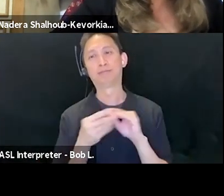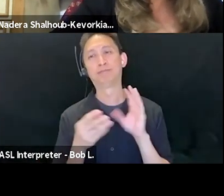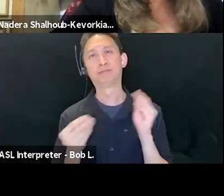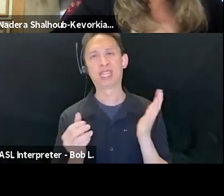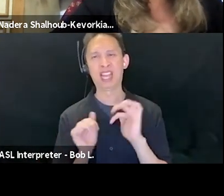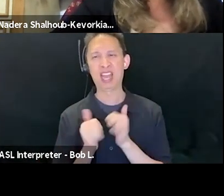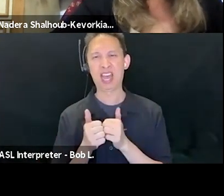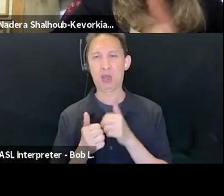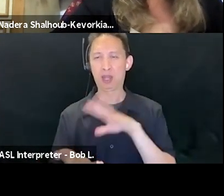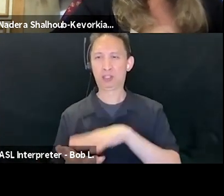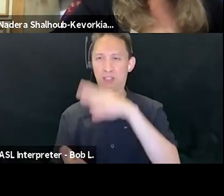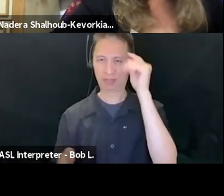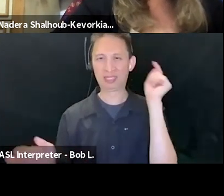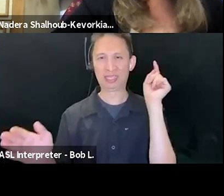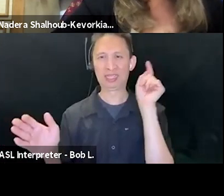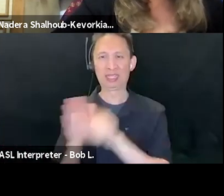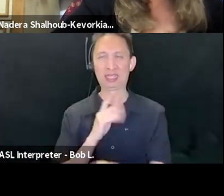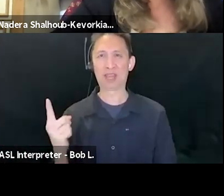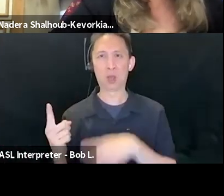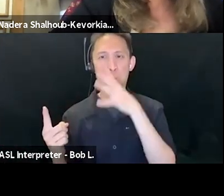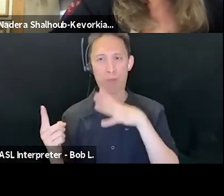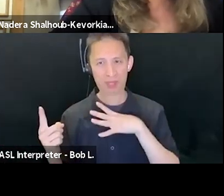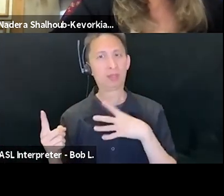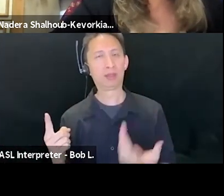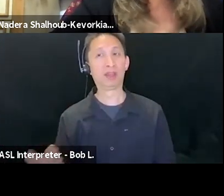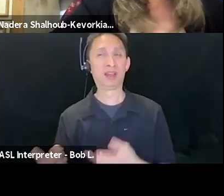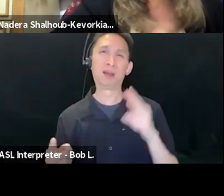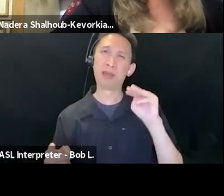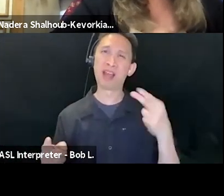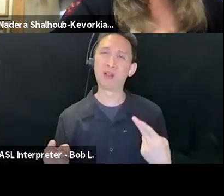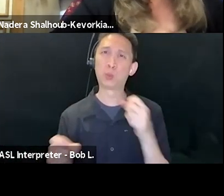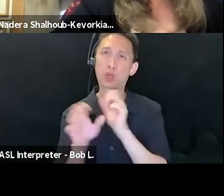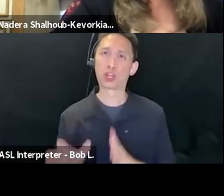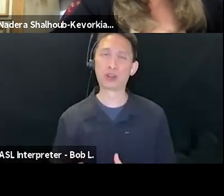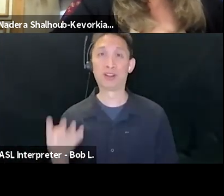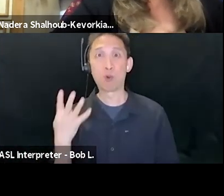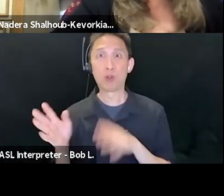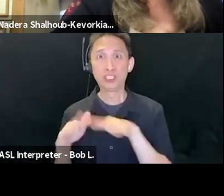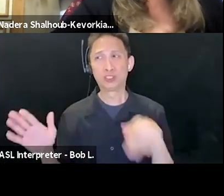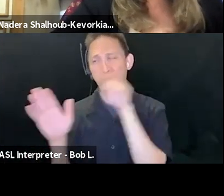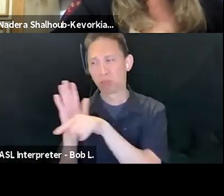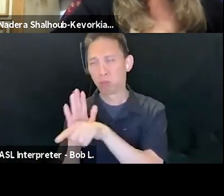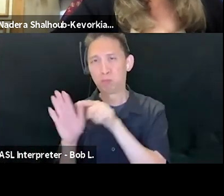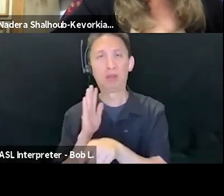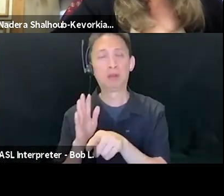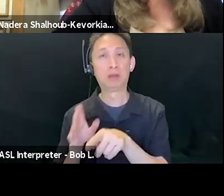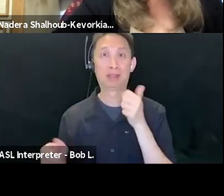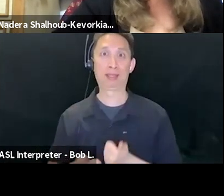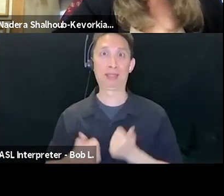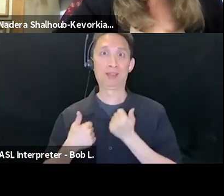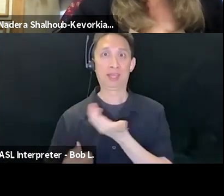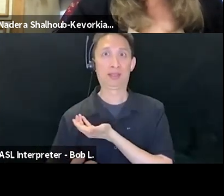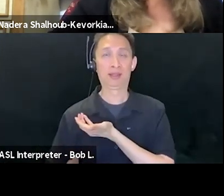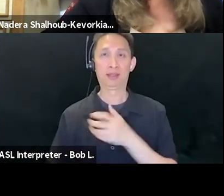Abul Ouf with her four children, a mental health worker and a friend in Gaza hit me really bad. The criminalities against